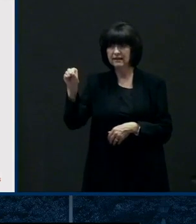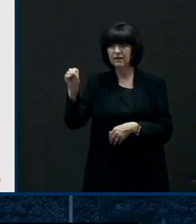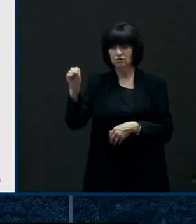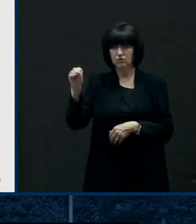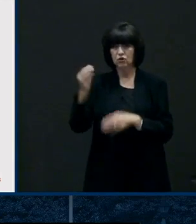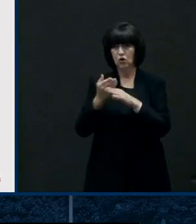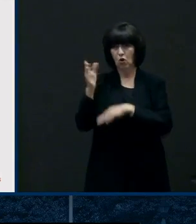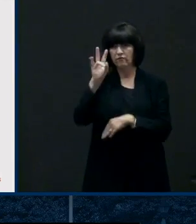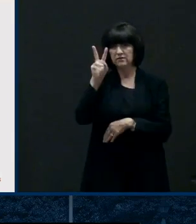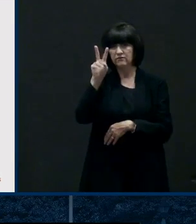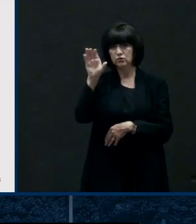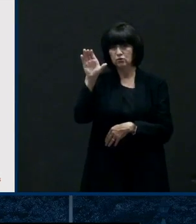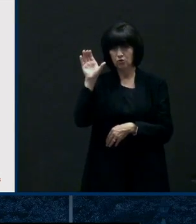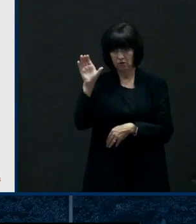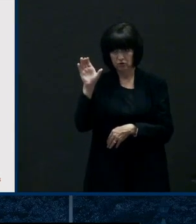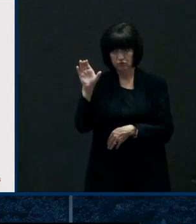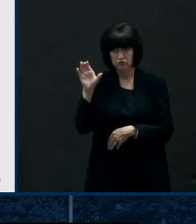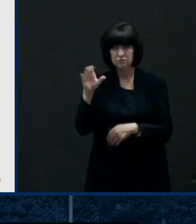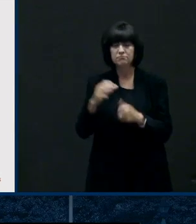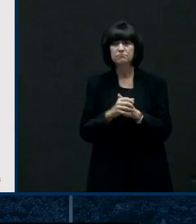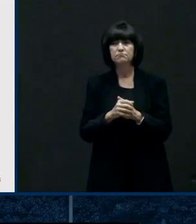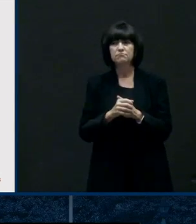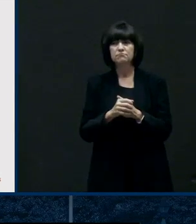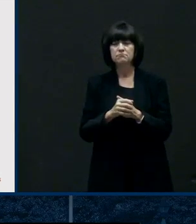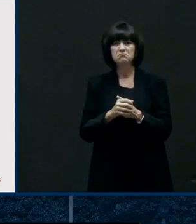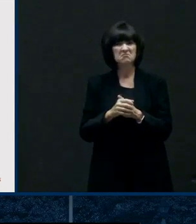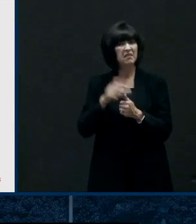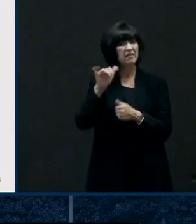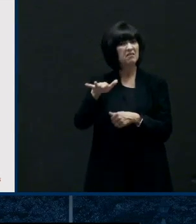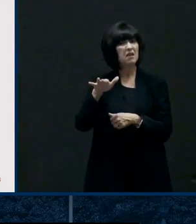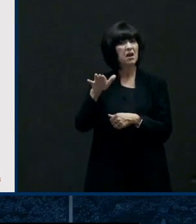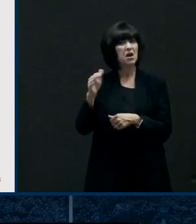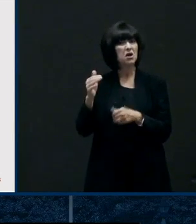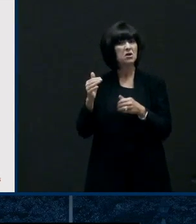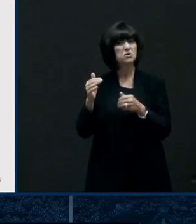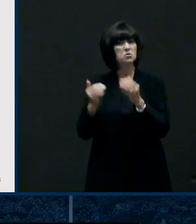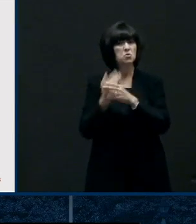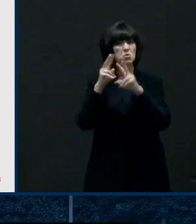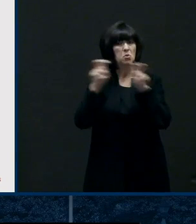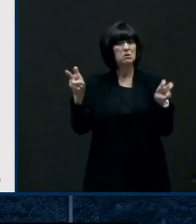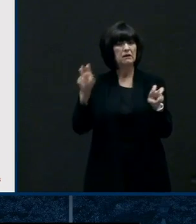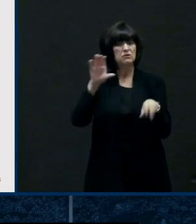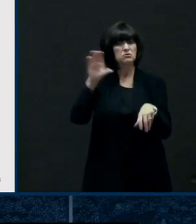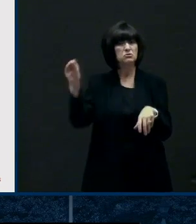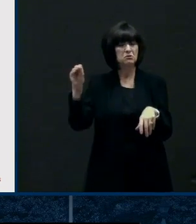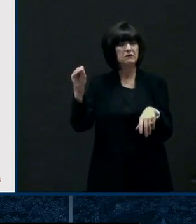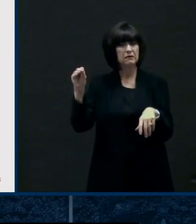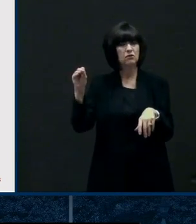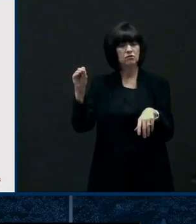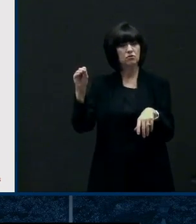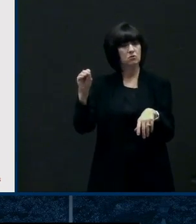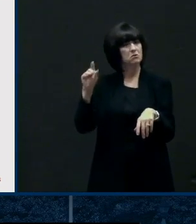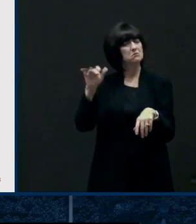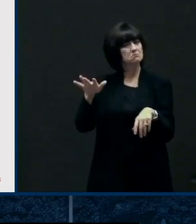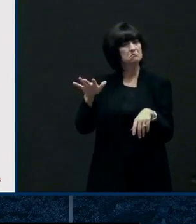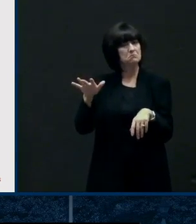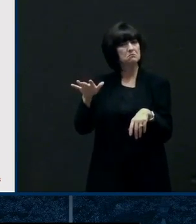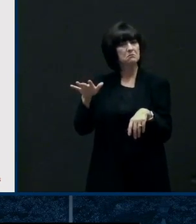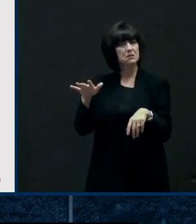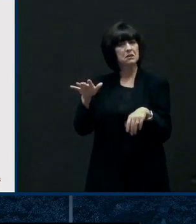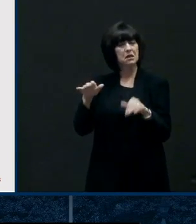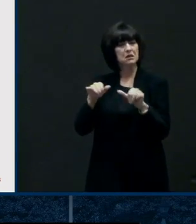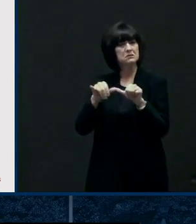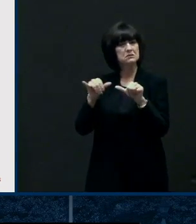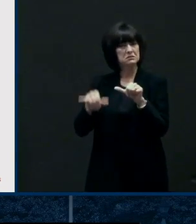in Newcastle County and and staying about uh on the you know a reduced uh